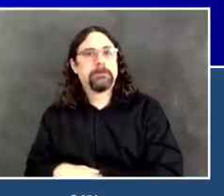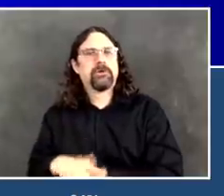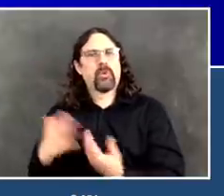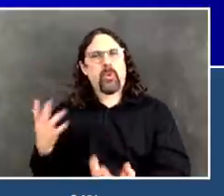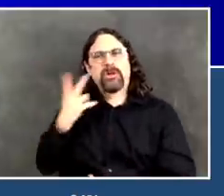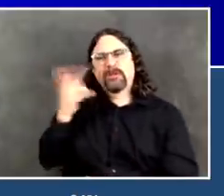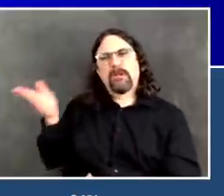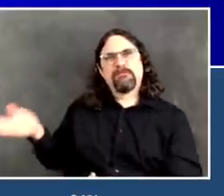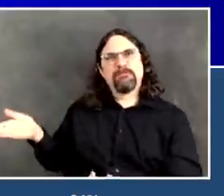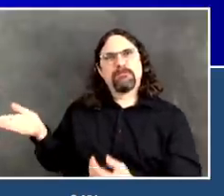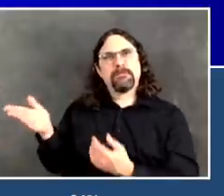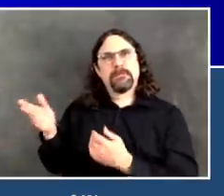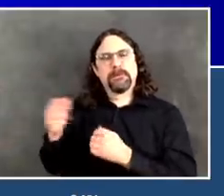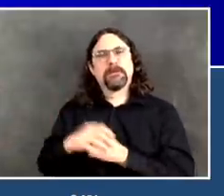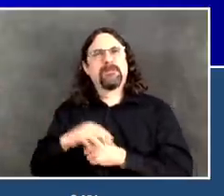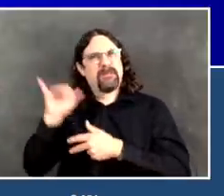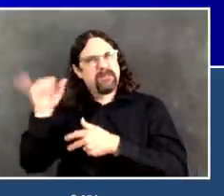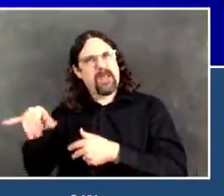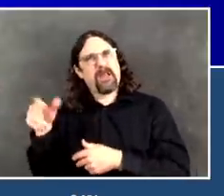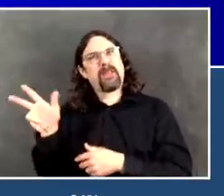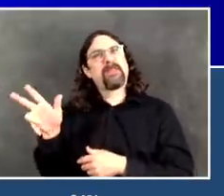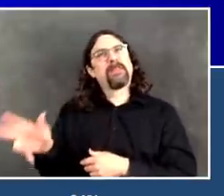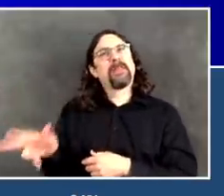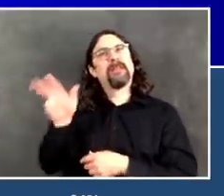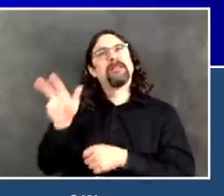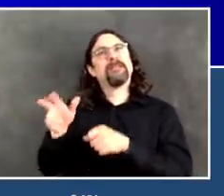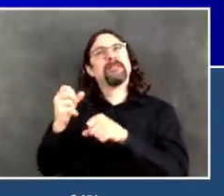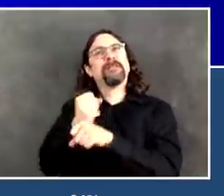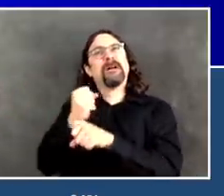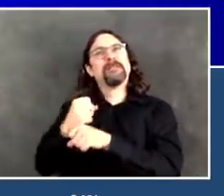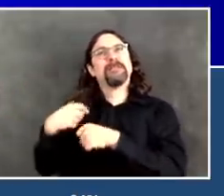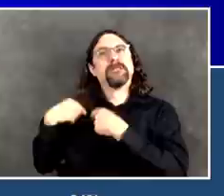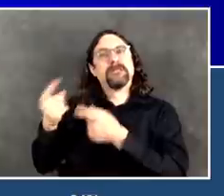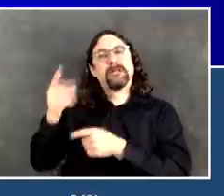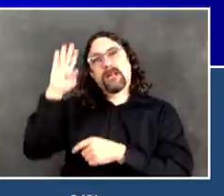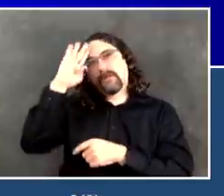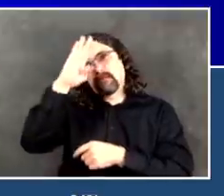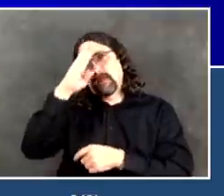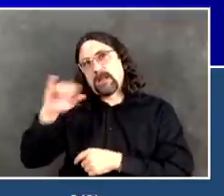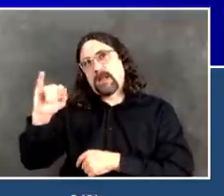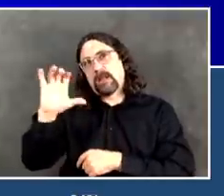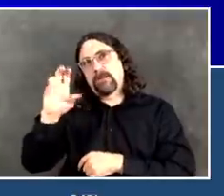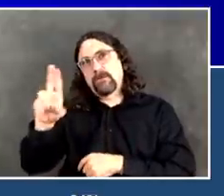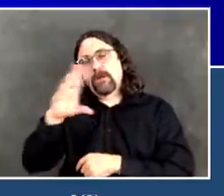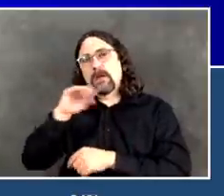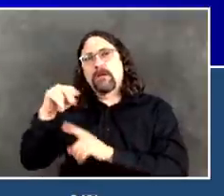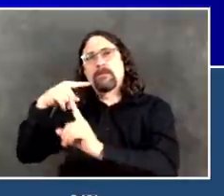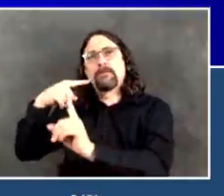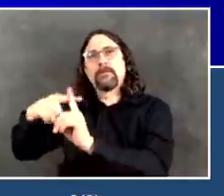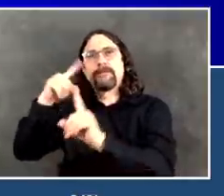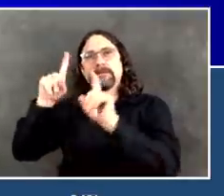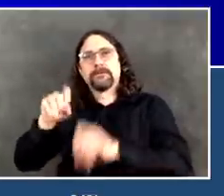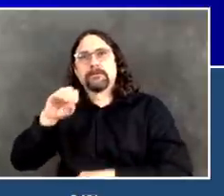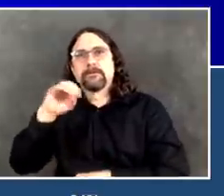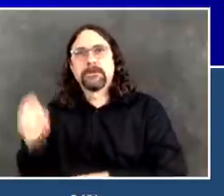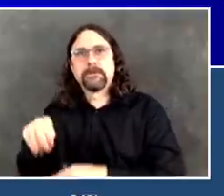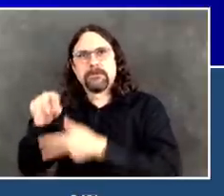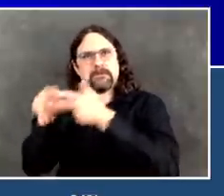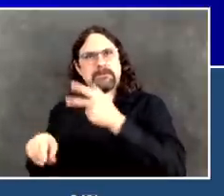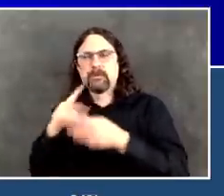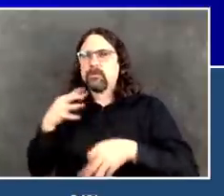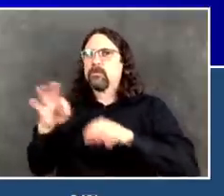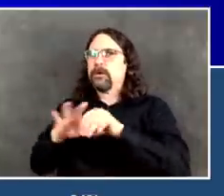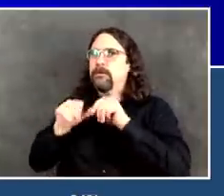you have, the more you can trace each person's reality and get them the help they need, figure out who needs to be isolated.